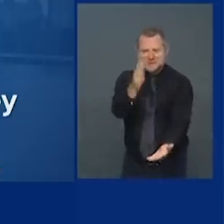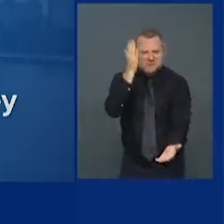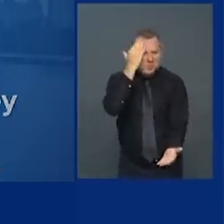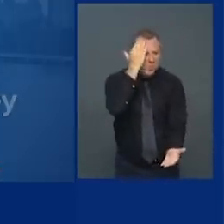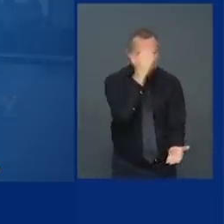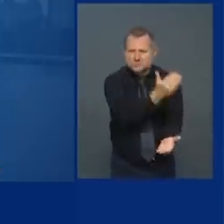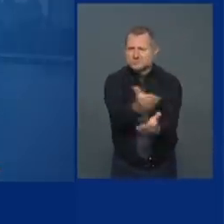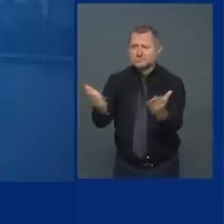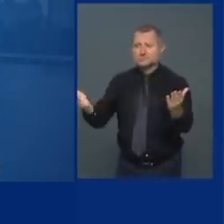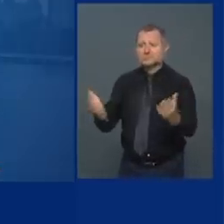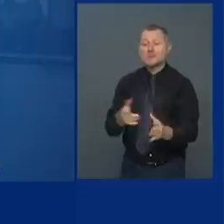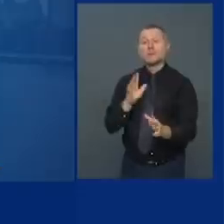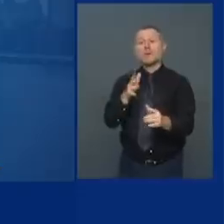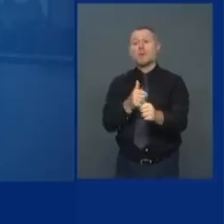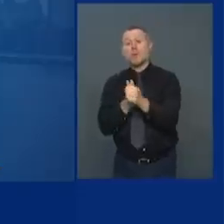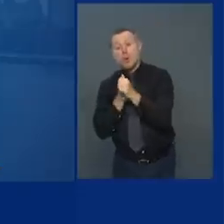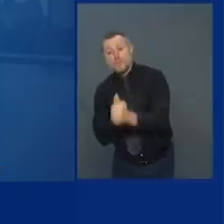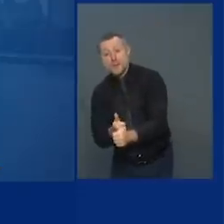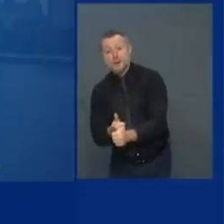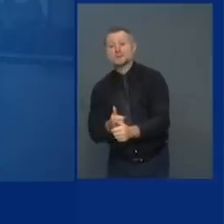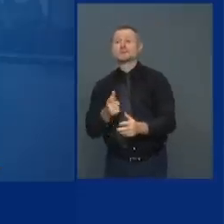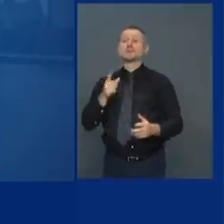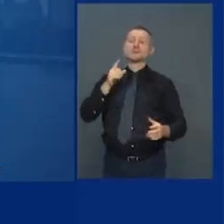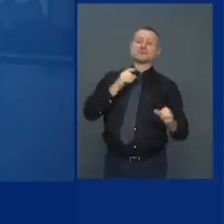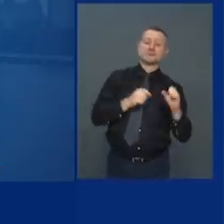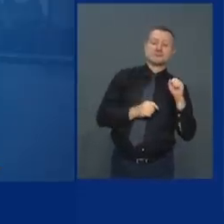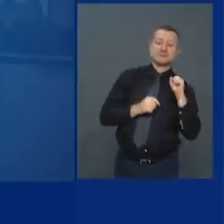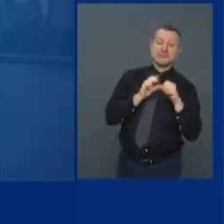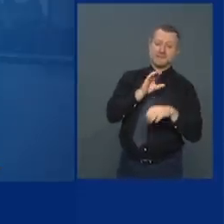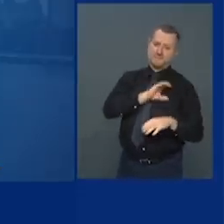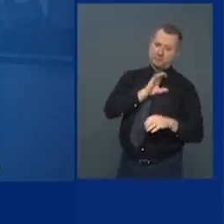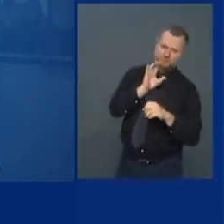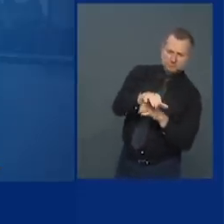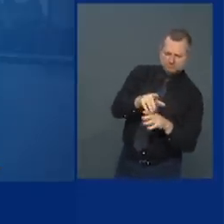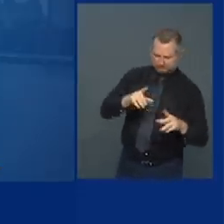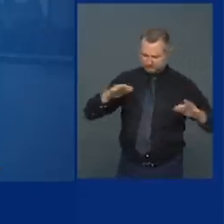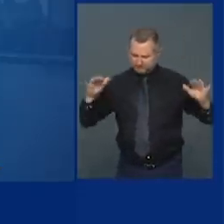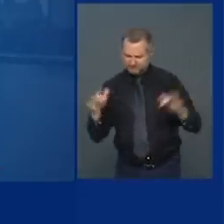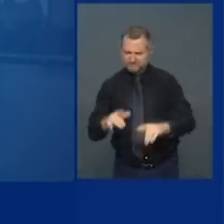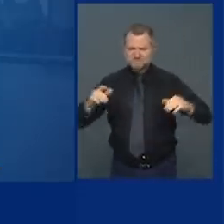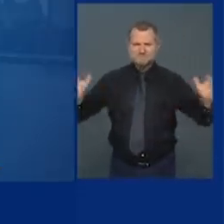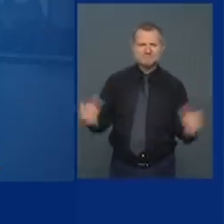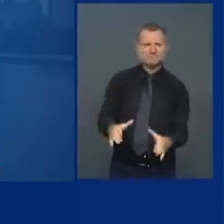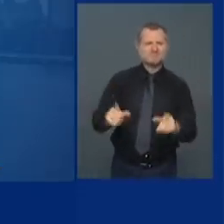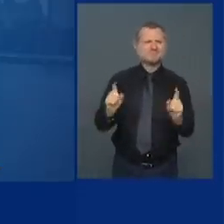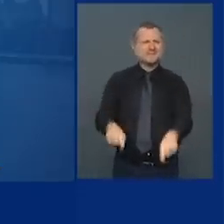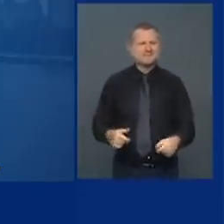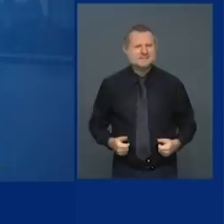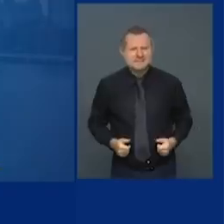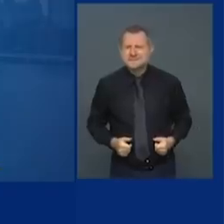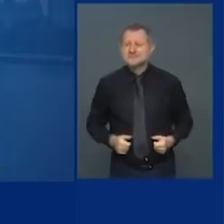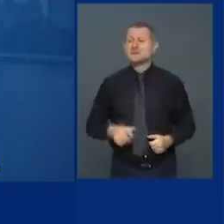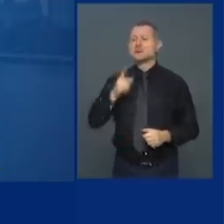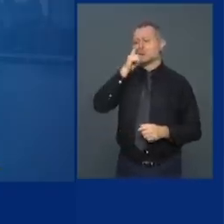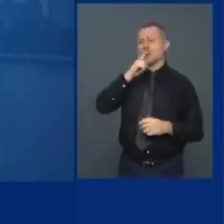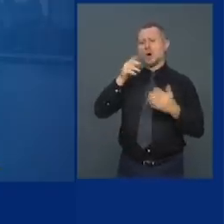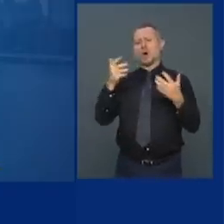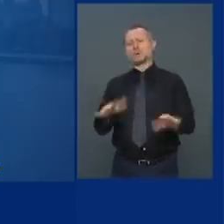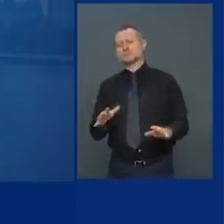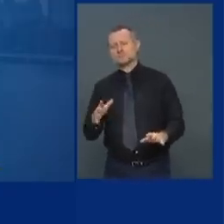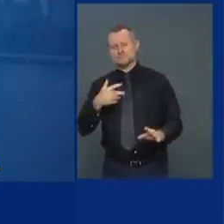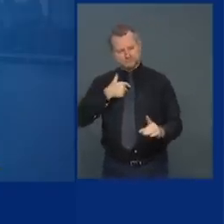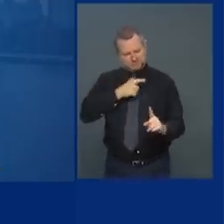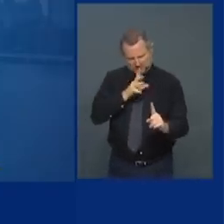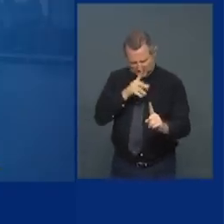Compliance and enforcement is key. Now, we have targeted many more tests and testing resources